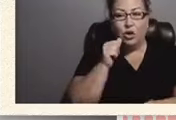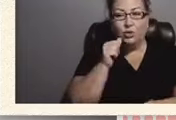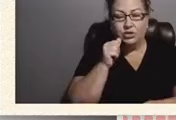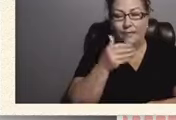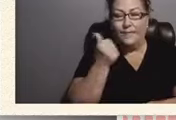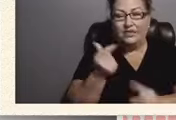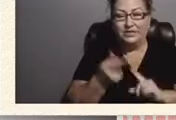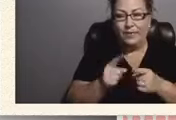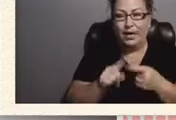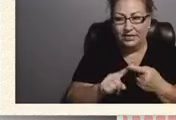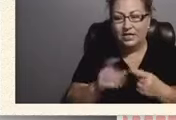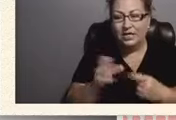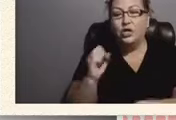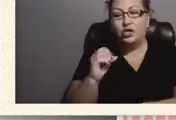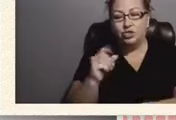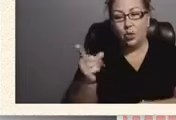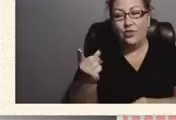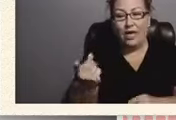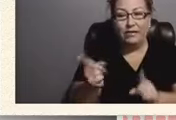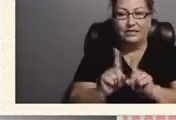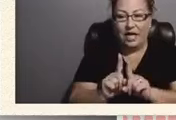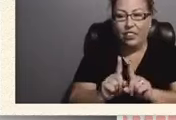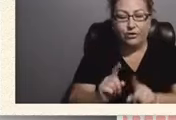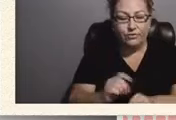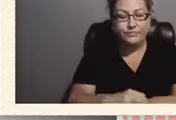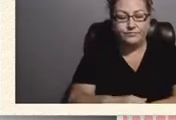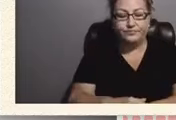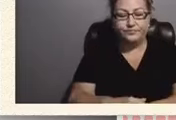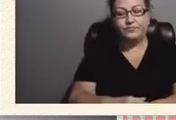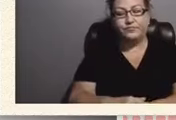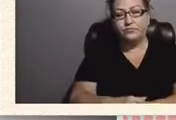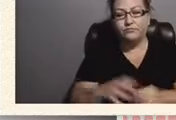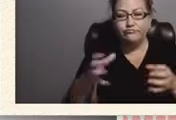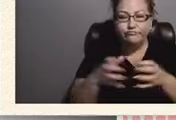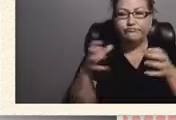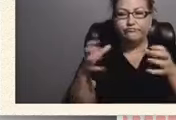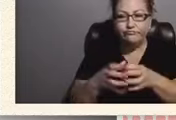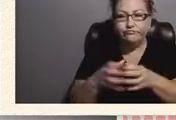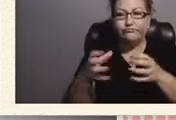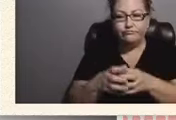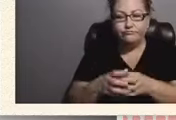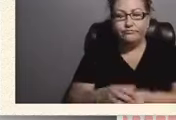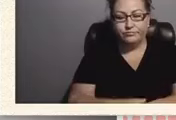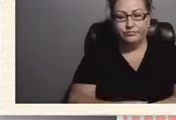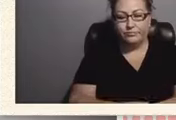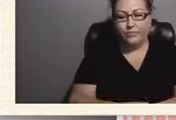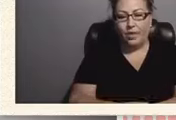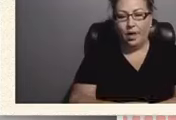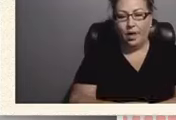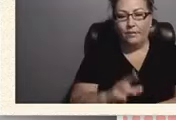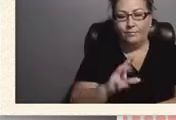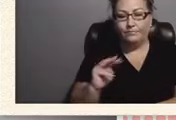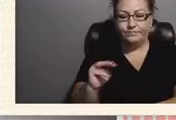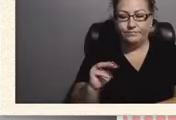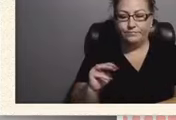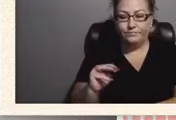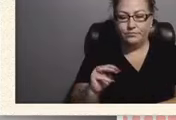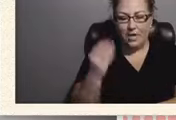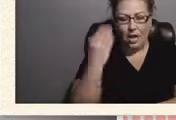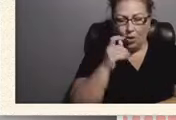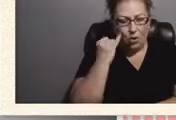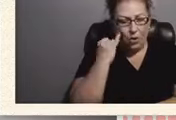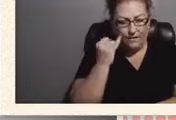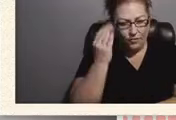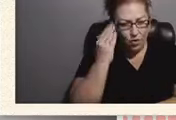So they get together, you know, and, um, it's all run by Anthony Shriver. Um, I don't know if you know who they are, but the